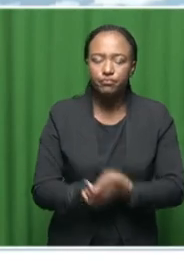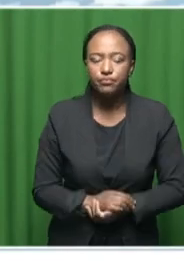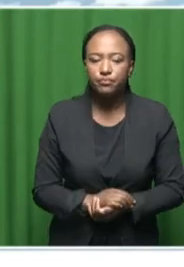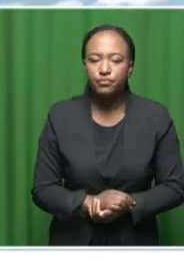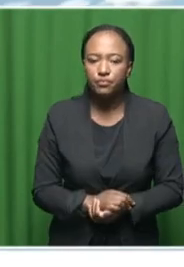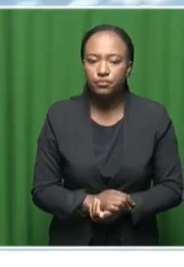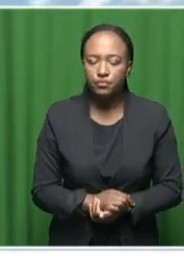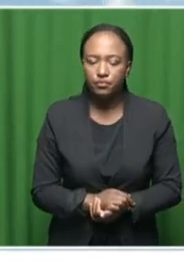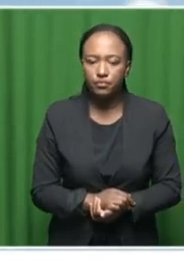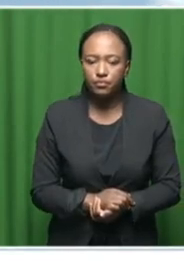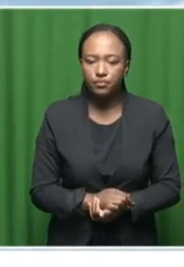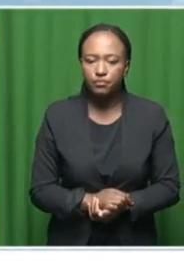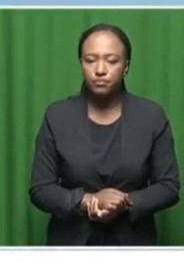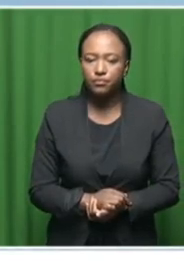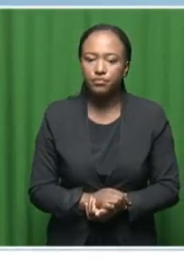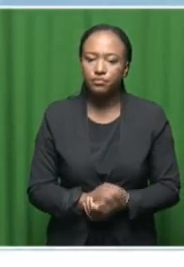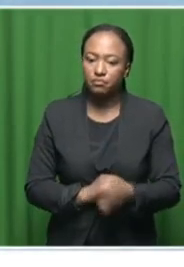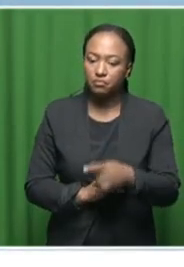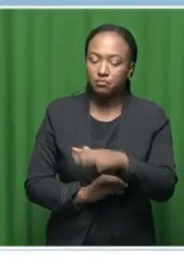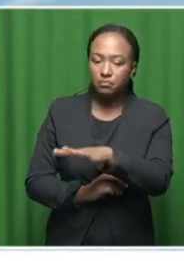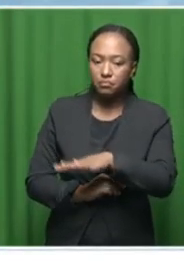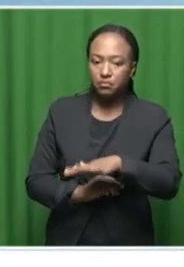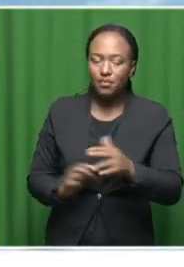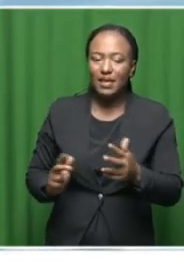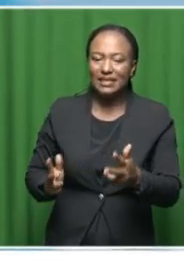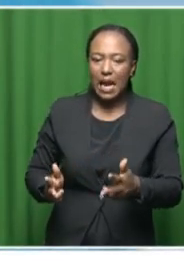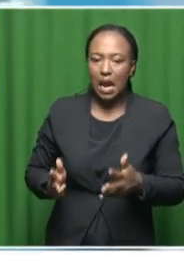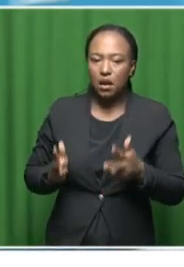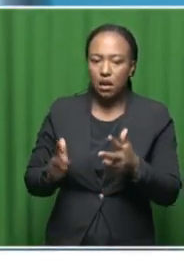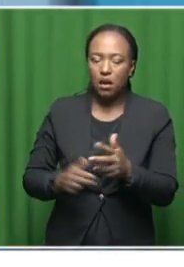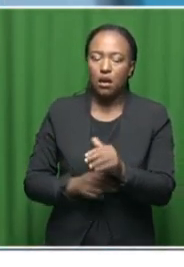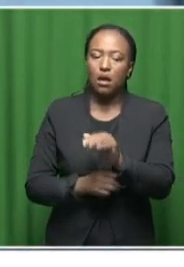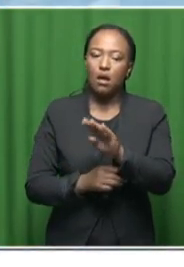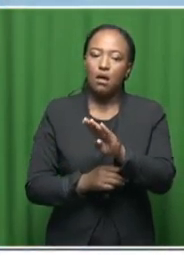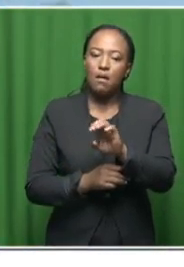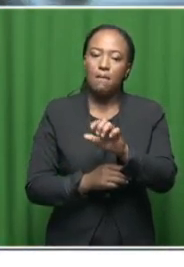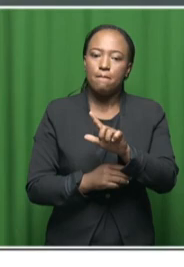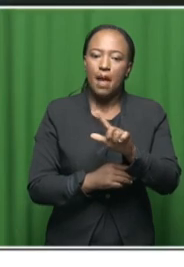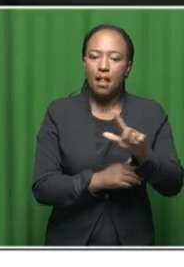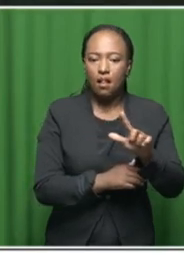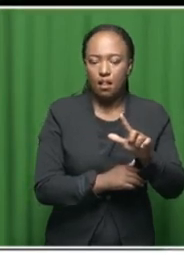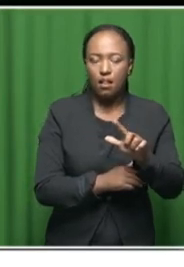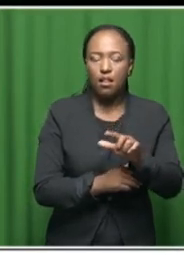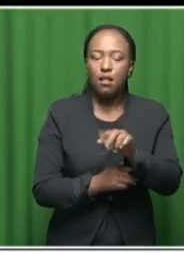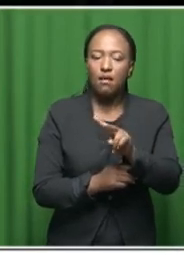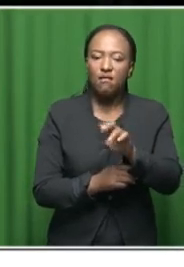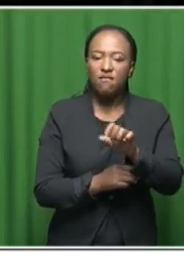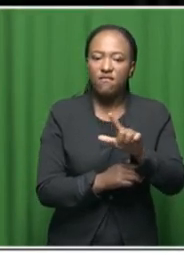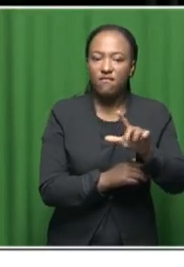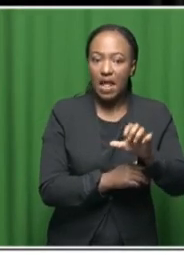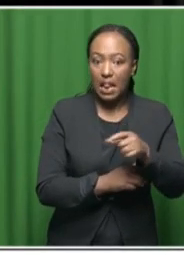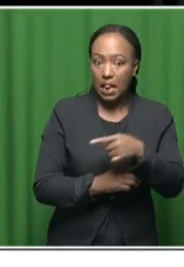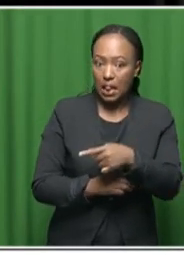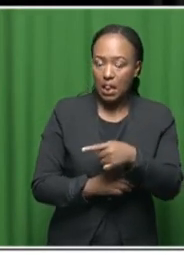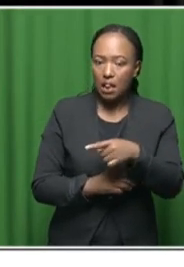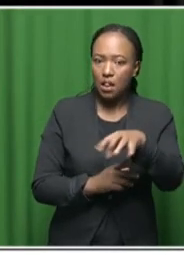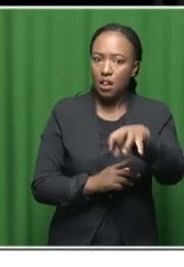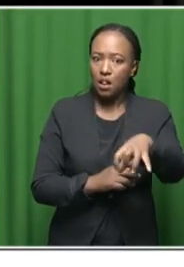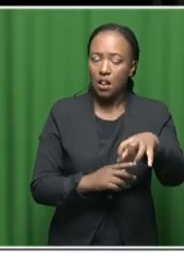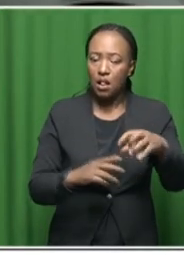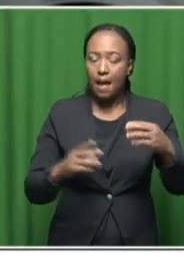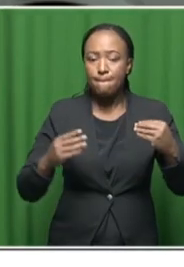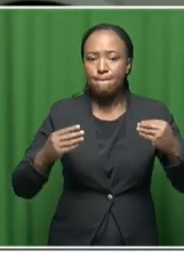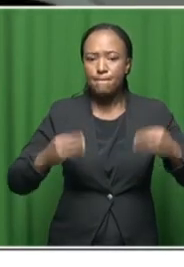The Belleville train station, situated in the bustling industrial area, is one of the busiest